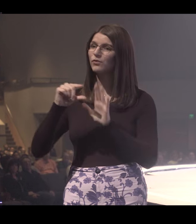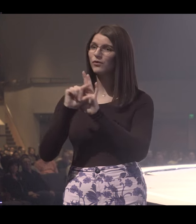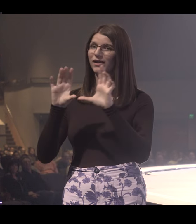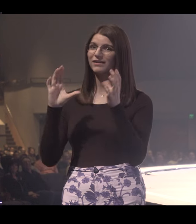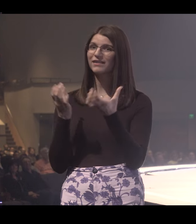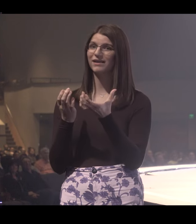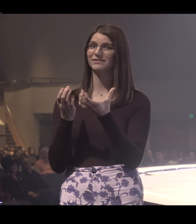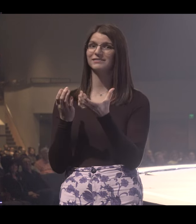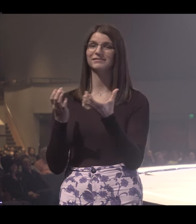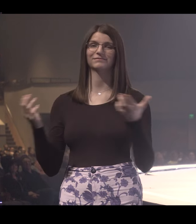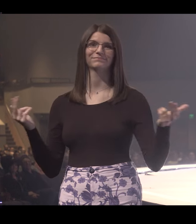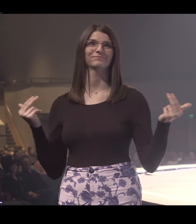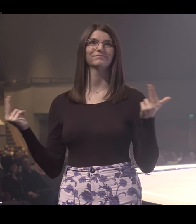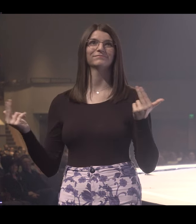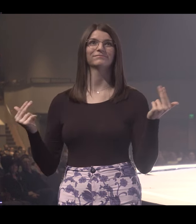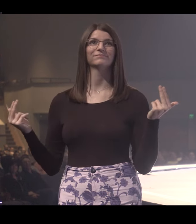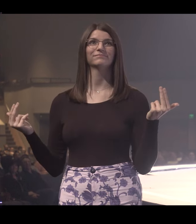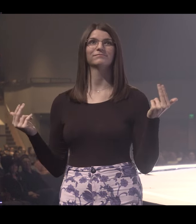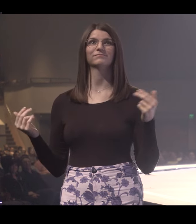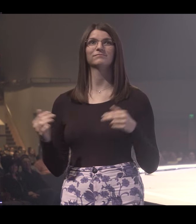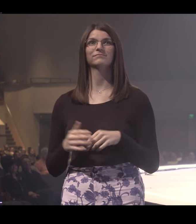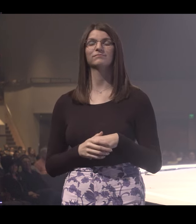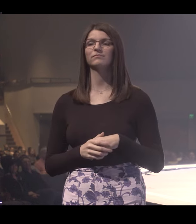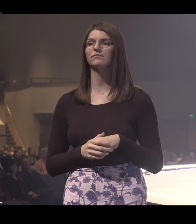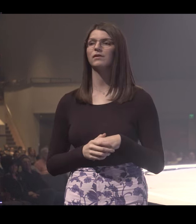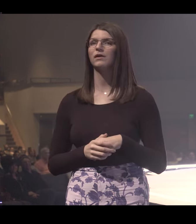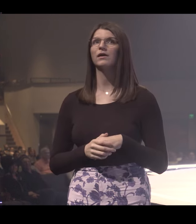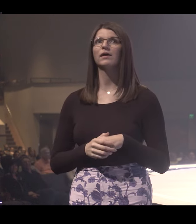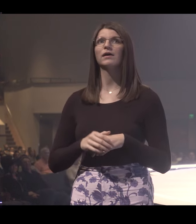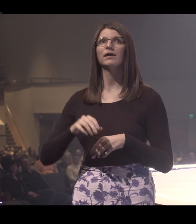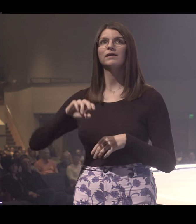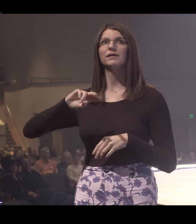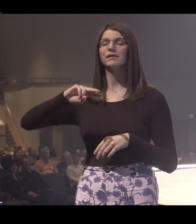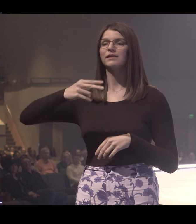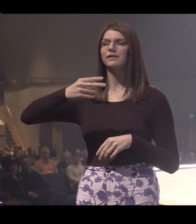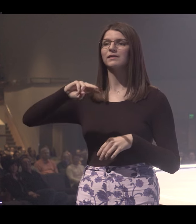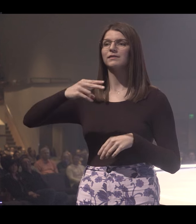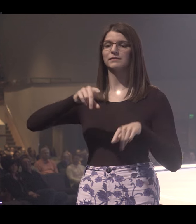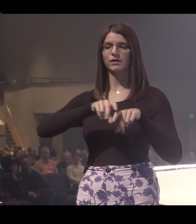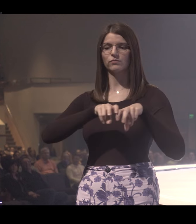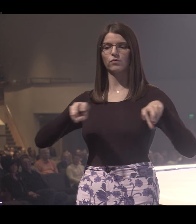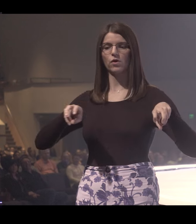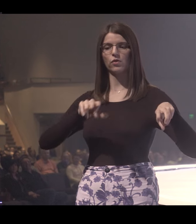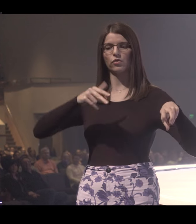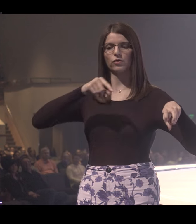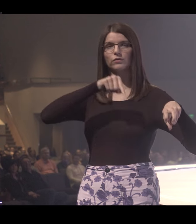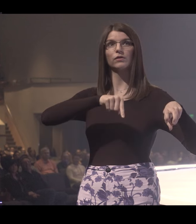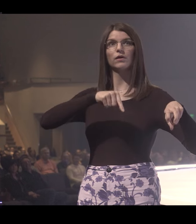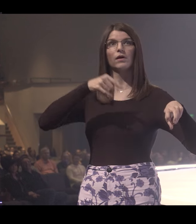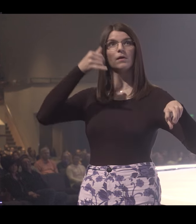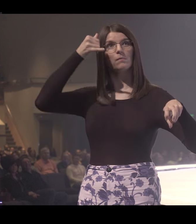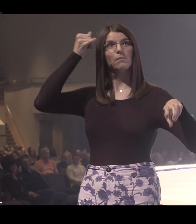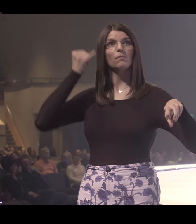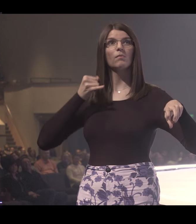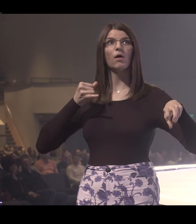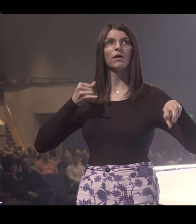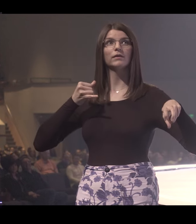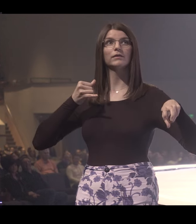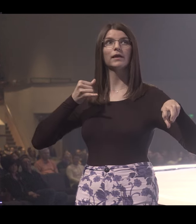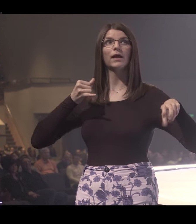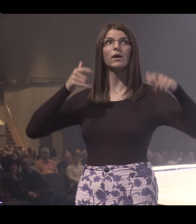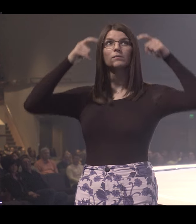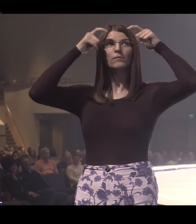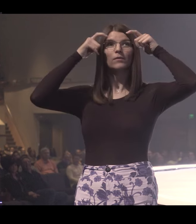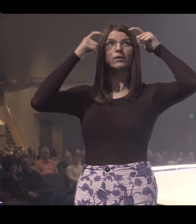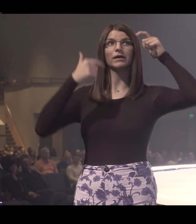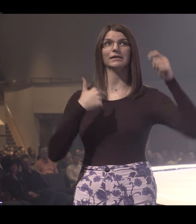fourth grade class, okay? I am, by the way, on the second row, the third one in with the blonde hair and the bowl cut.